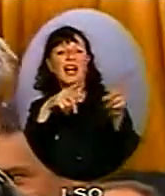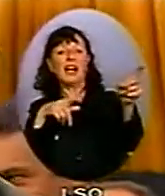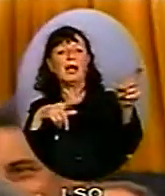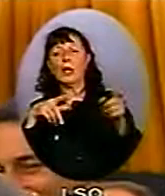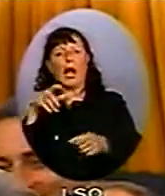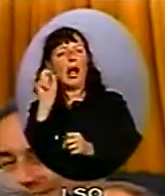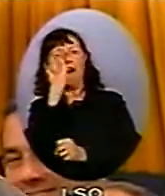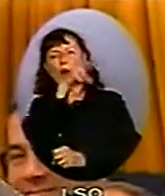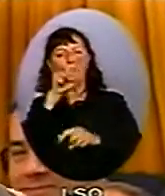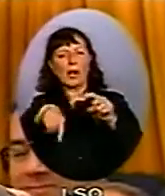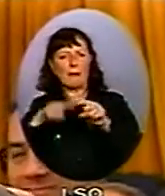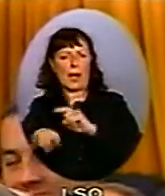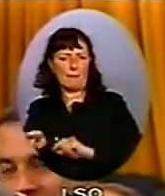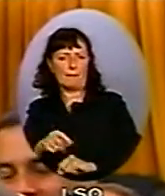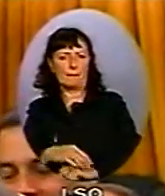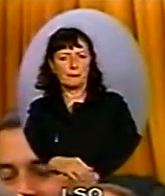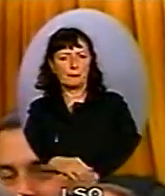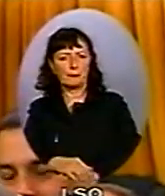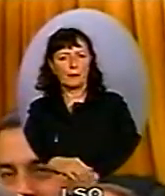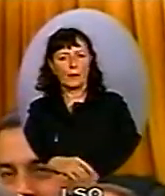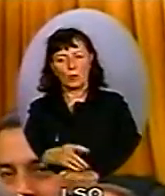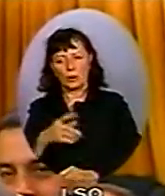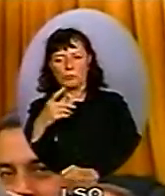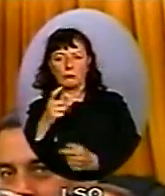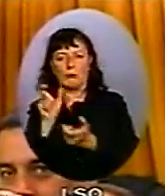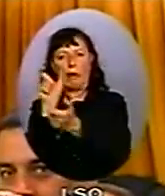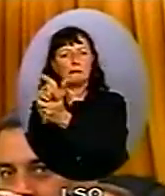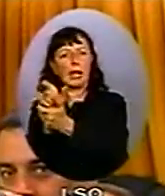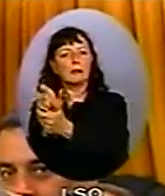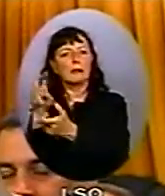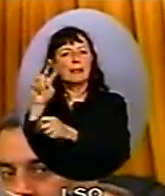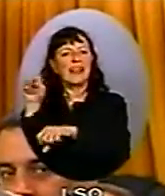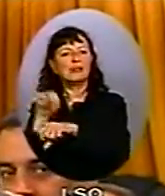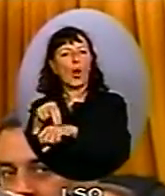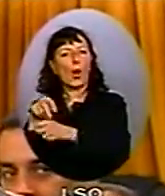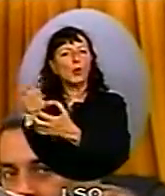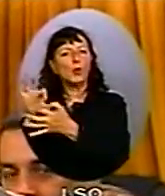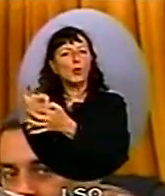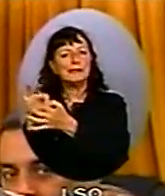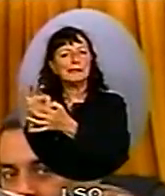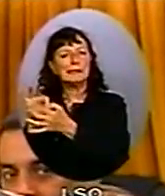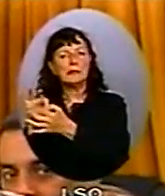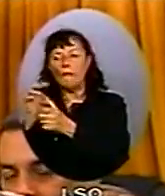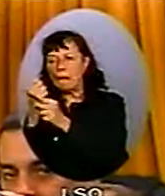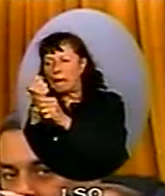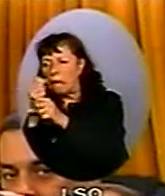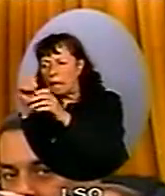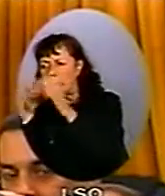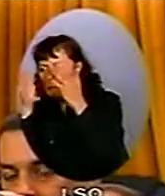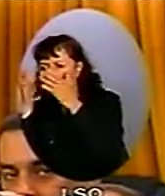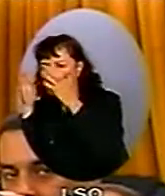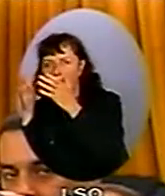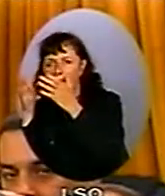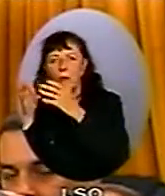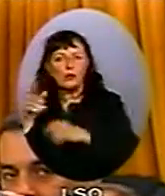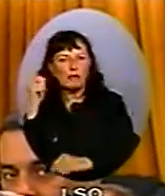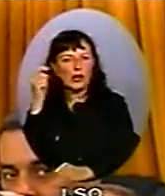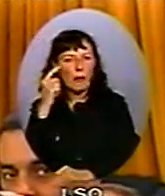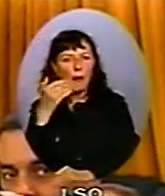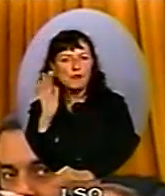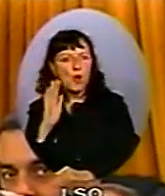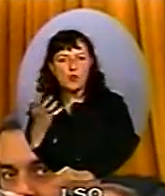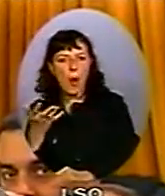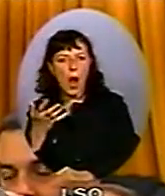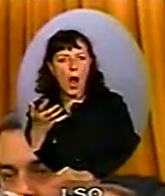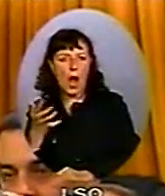question, instead of attacking the United Nations, instead of attacking the United Nations, will this Minister stand up and admit that she's blown this